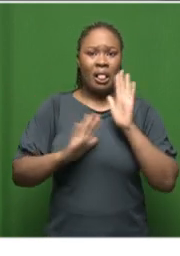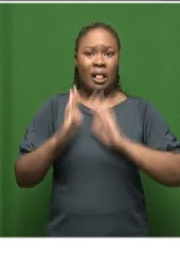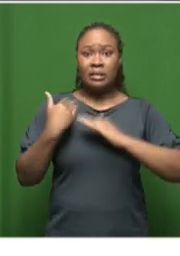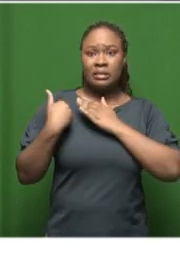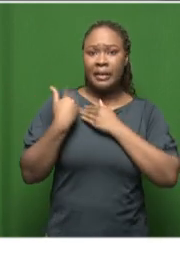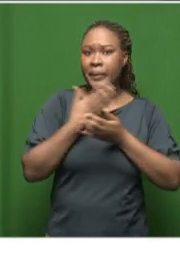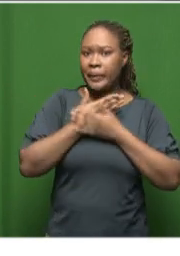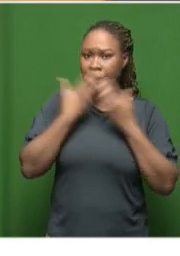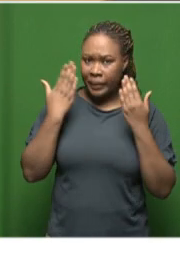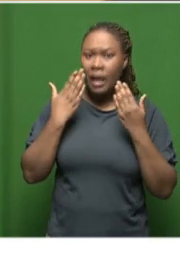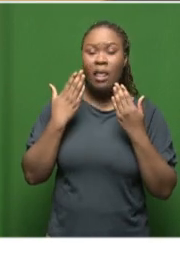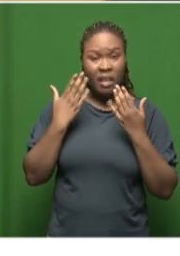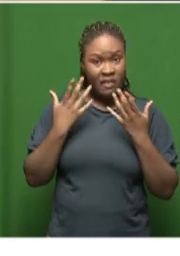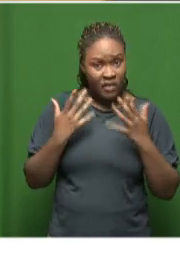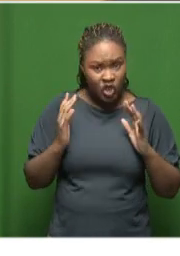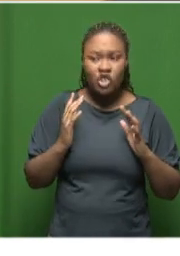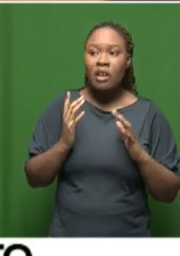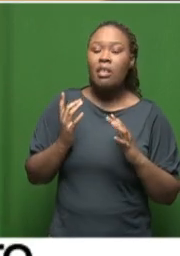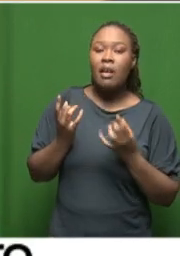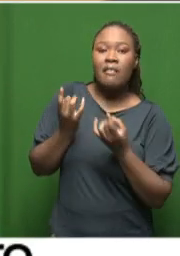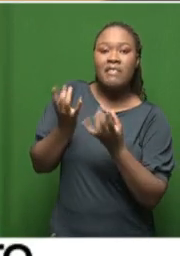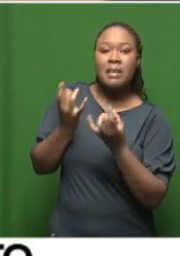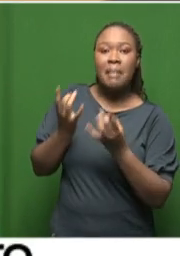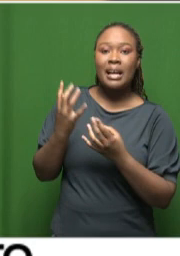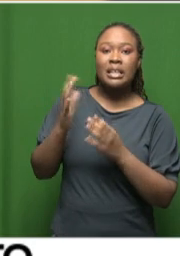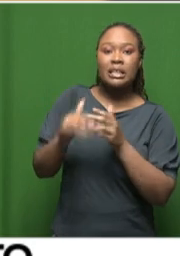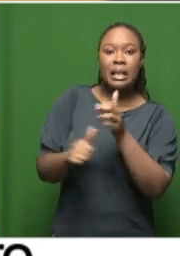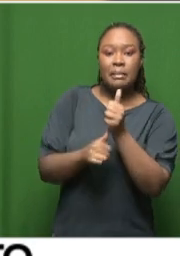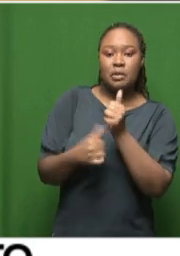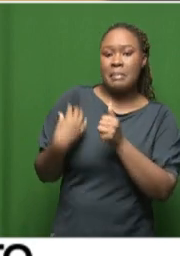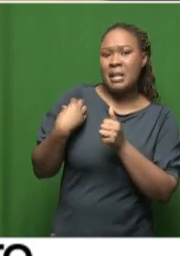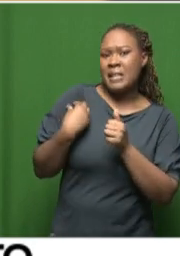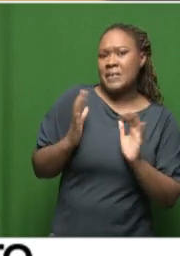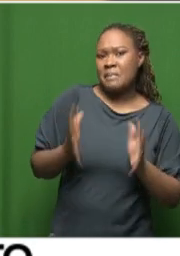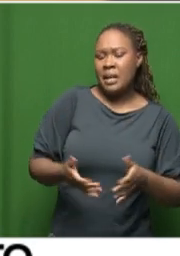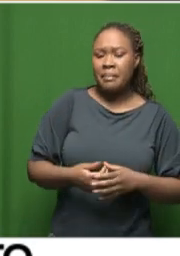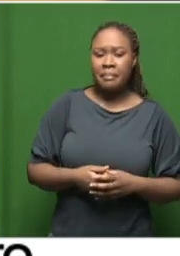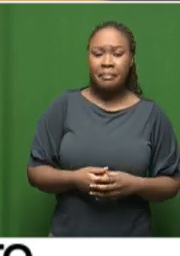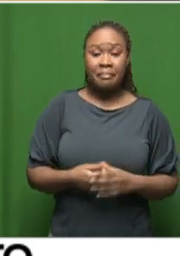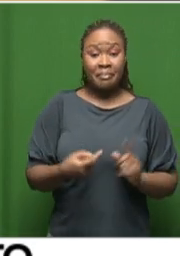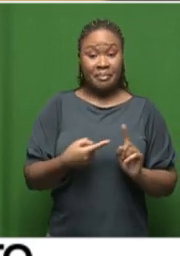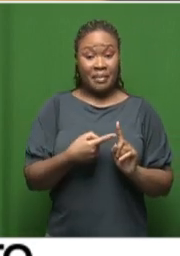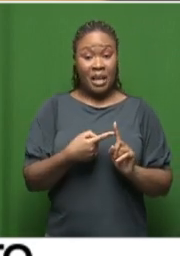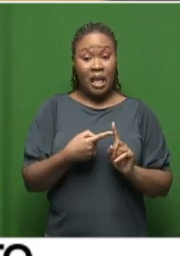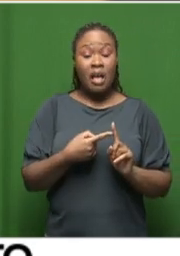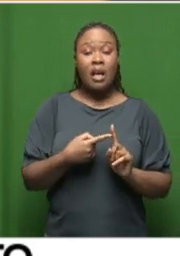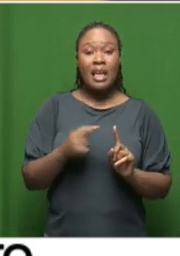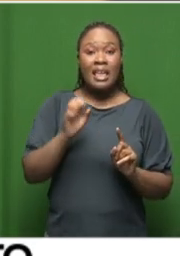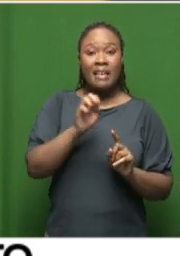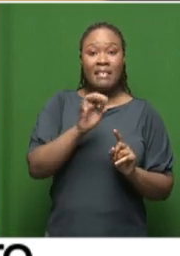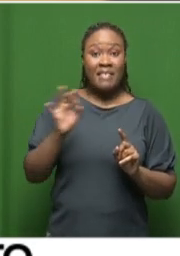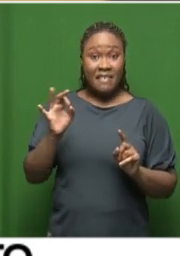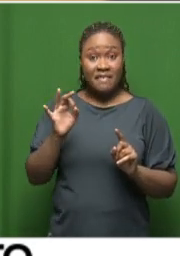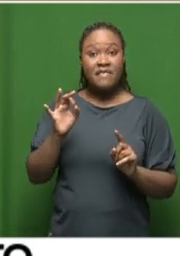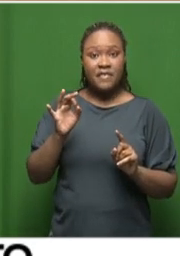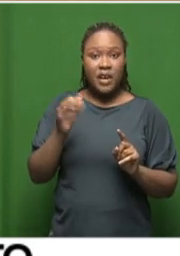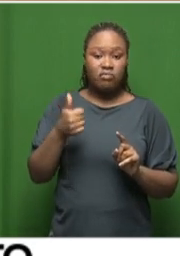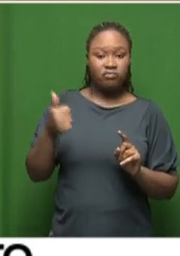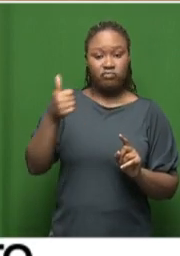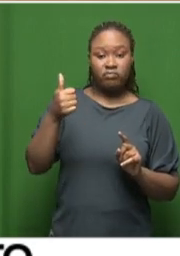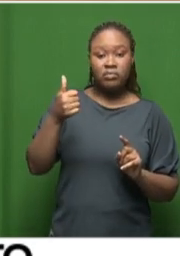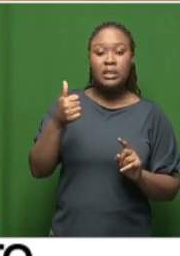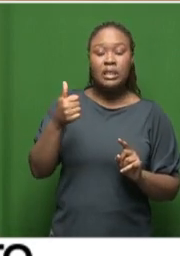provided to the Deputy Minister. Meanwhile, EFF Chief Whip Floj Shibambu says his party will not entertain